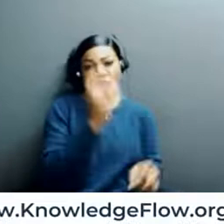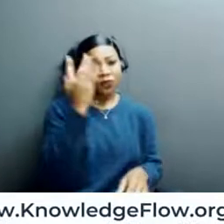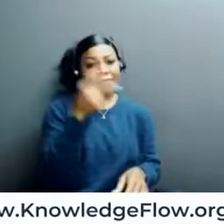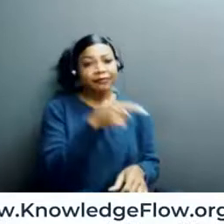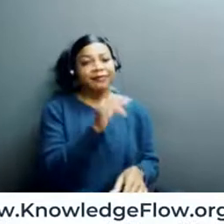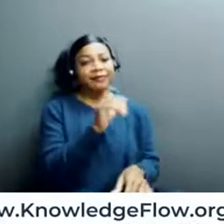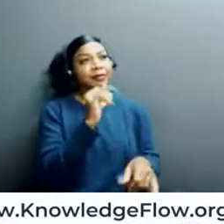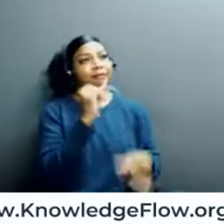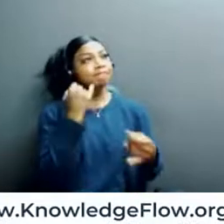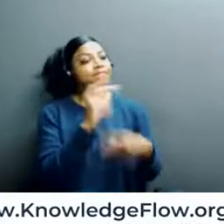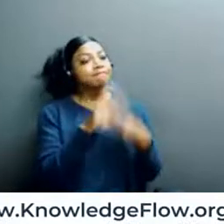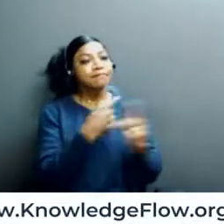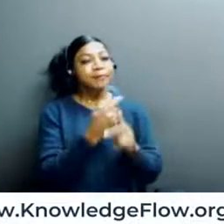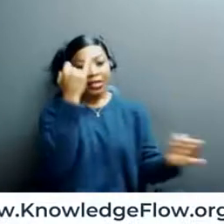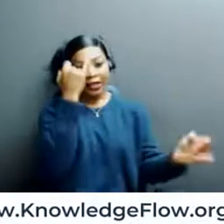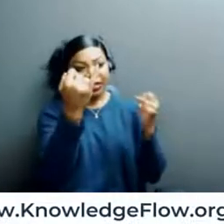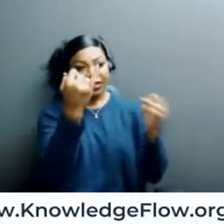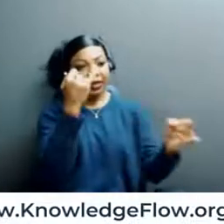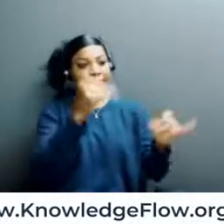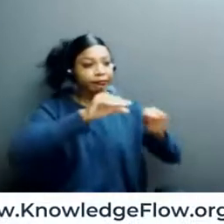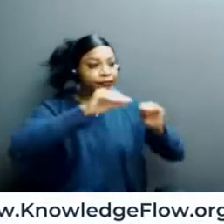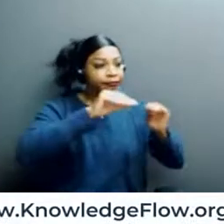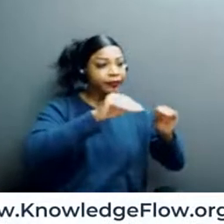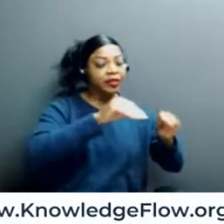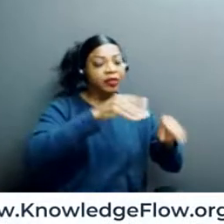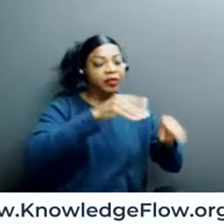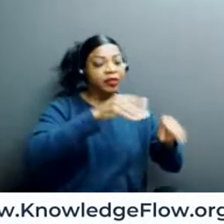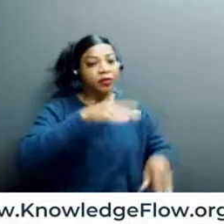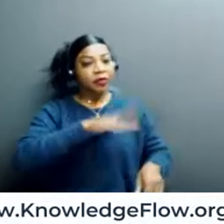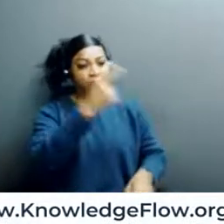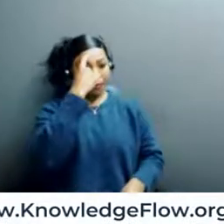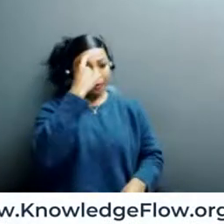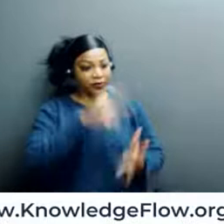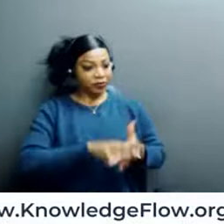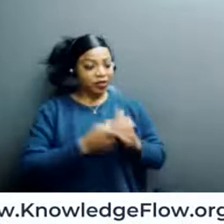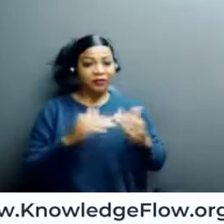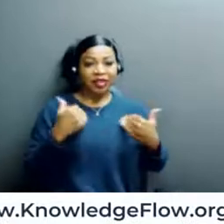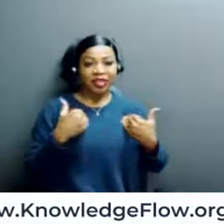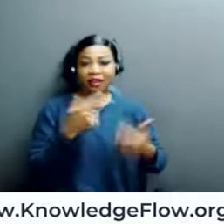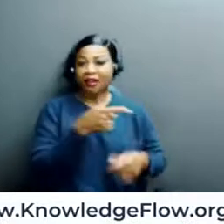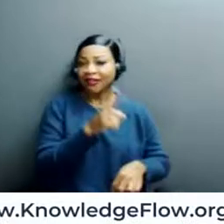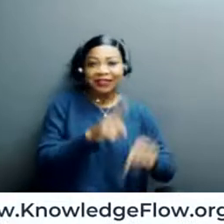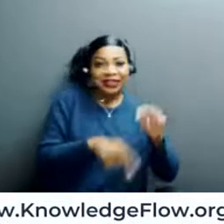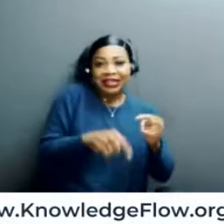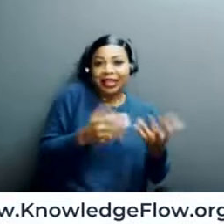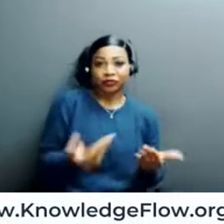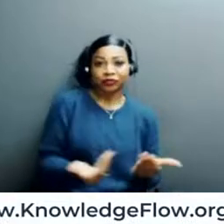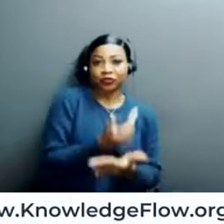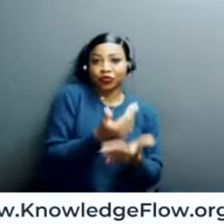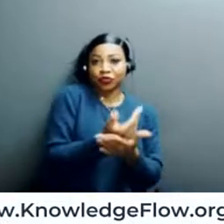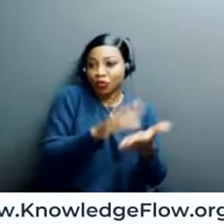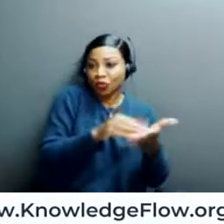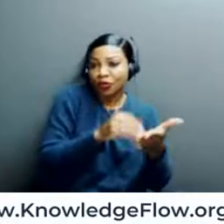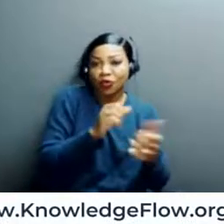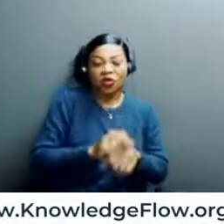ideologies are put in women's mind at a very young age that they can't do something new or they're too old to learn. But it also